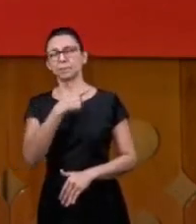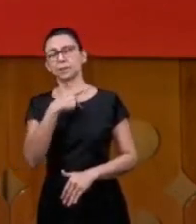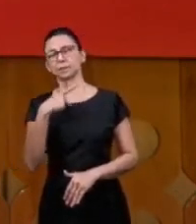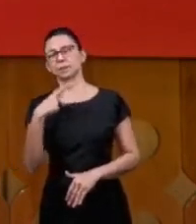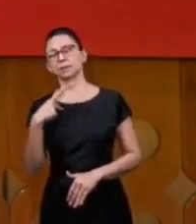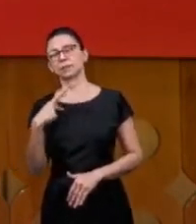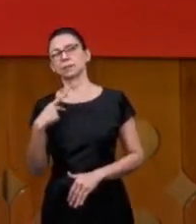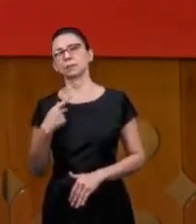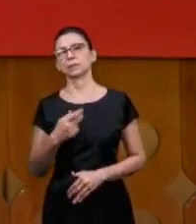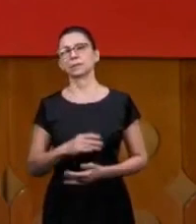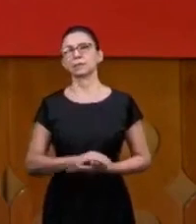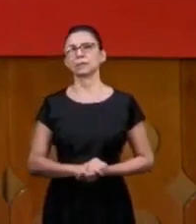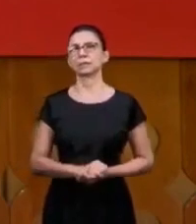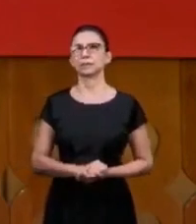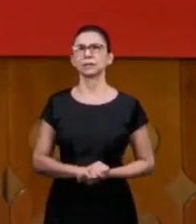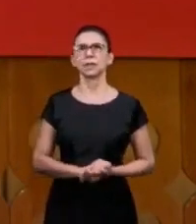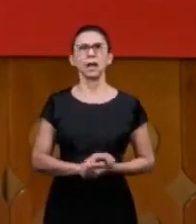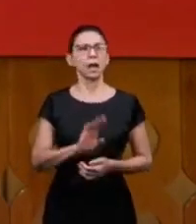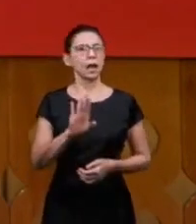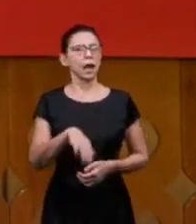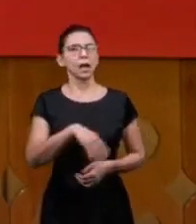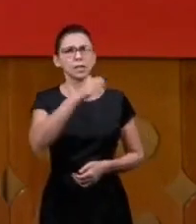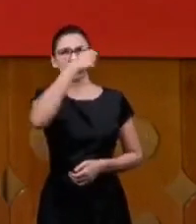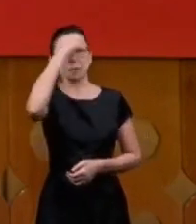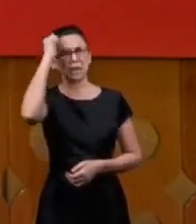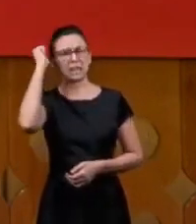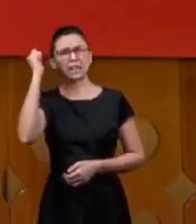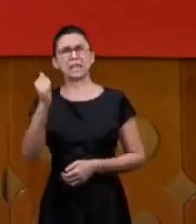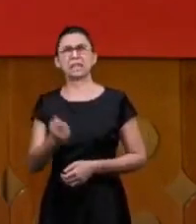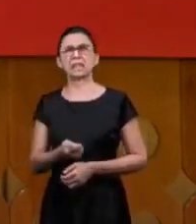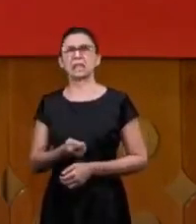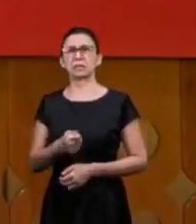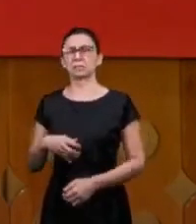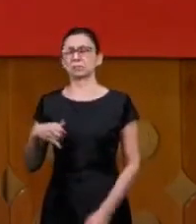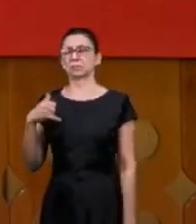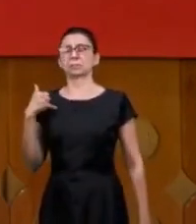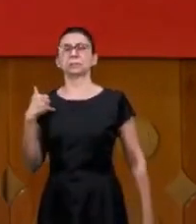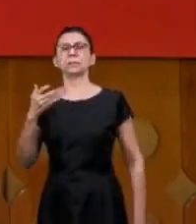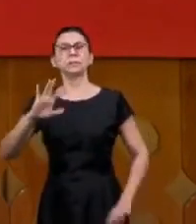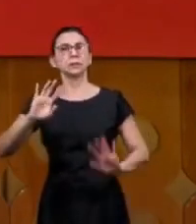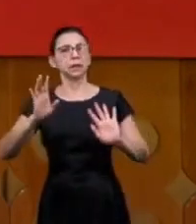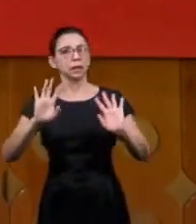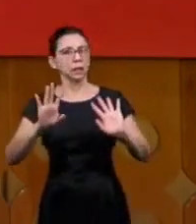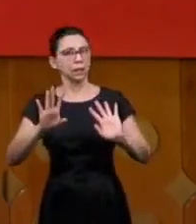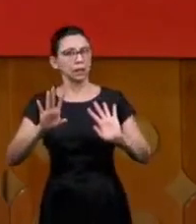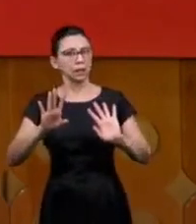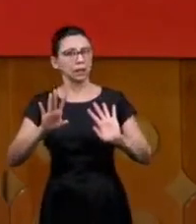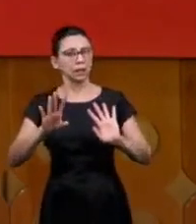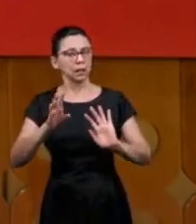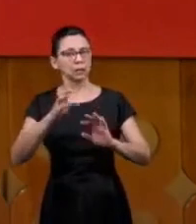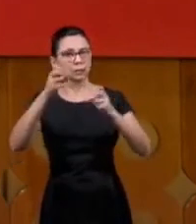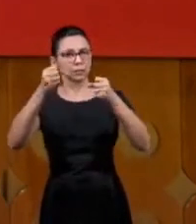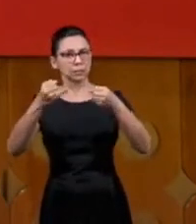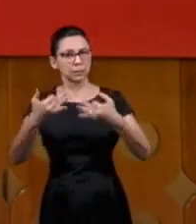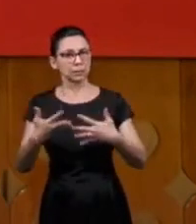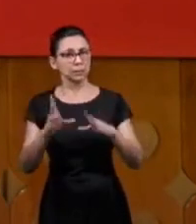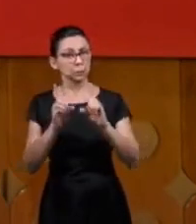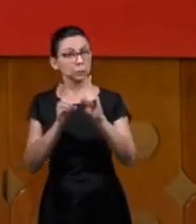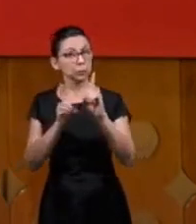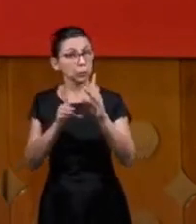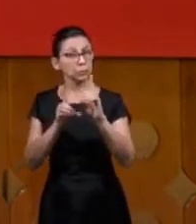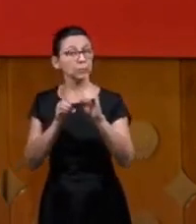Amadeo is he's so hard he's boastful no I'm talking about a doctrine a doctrine